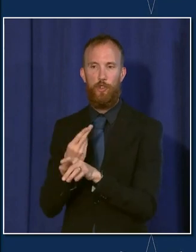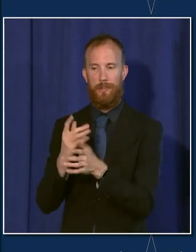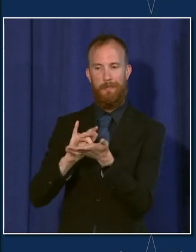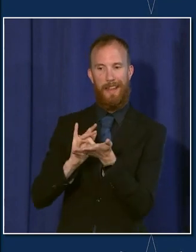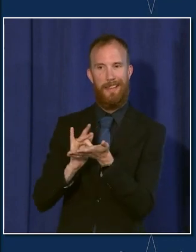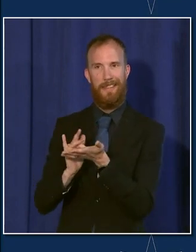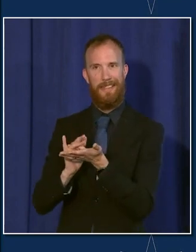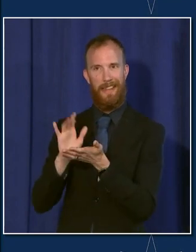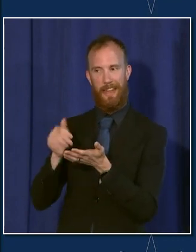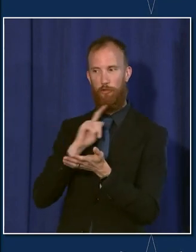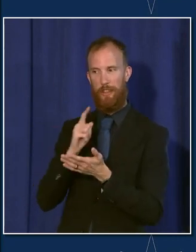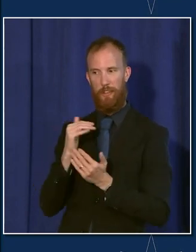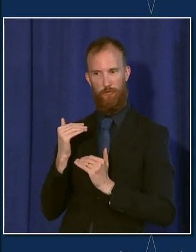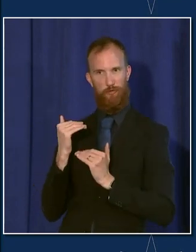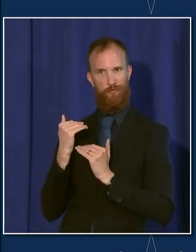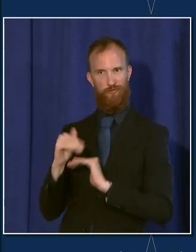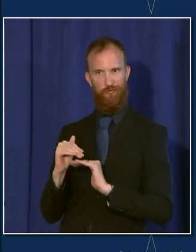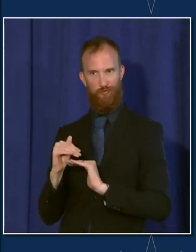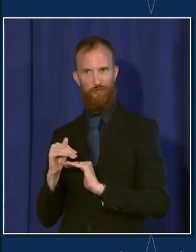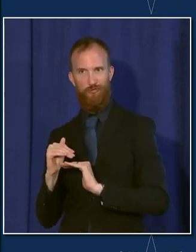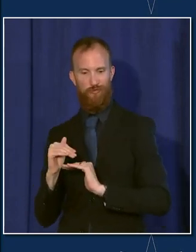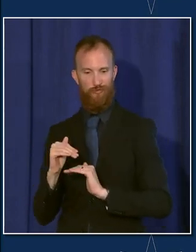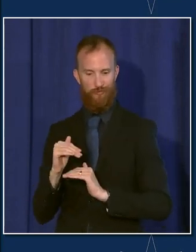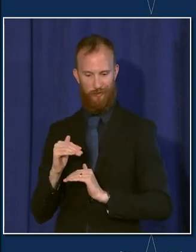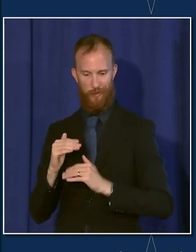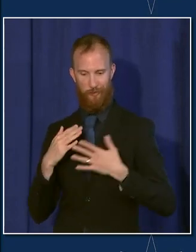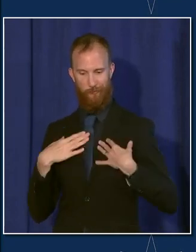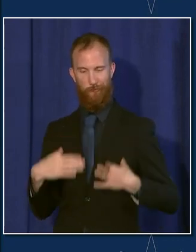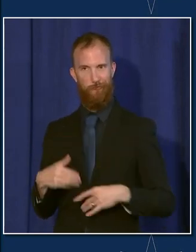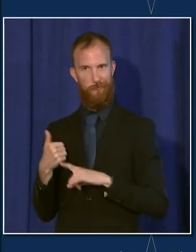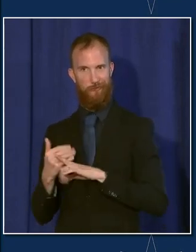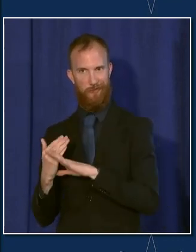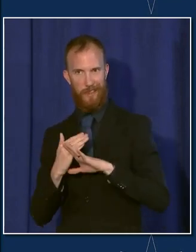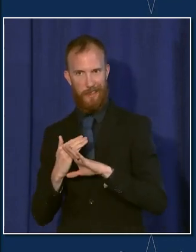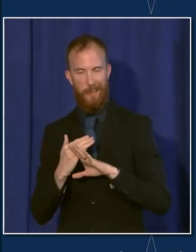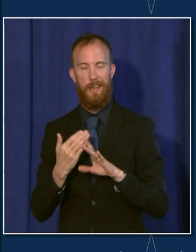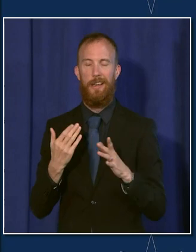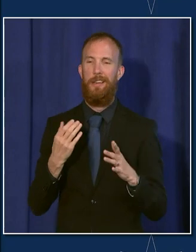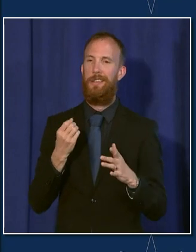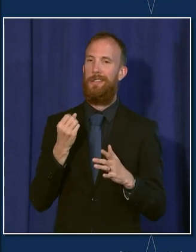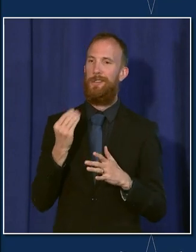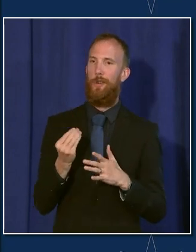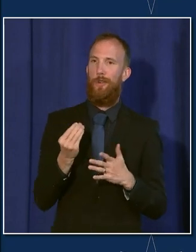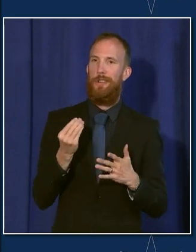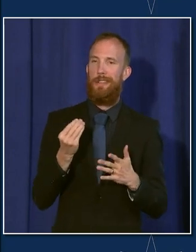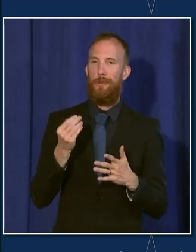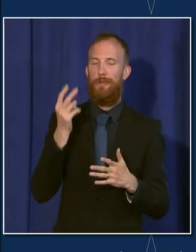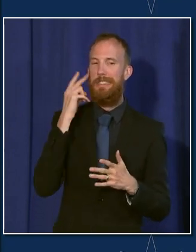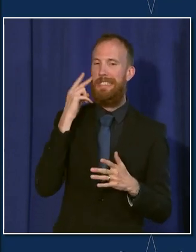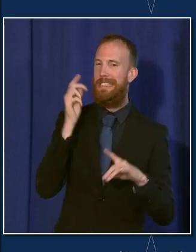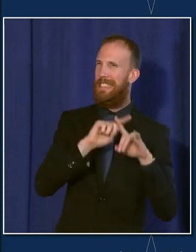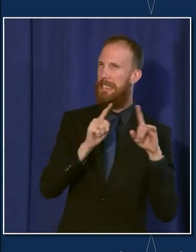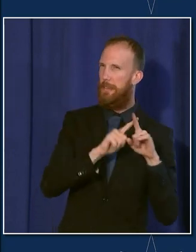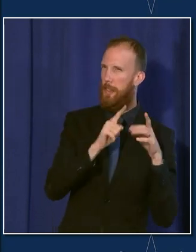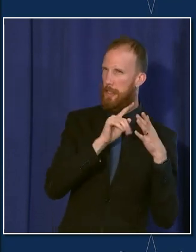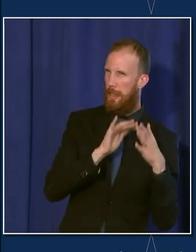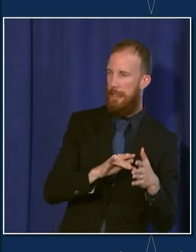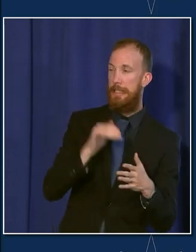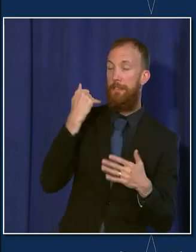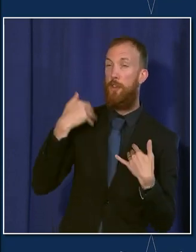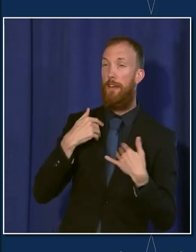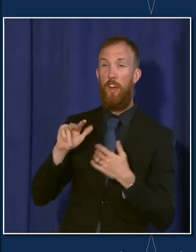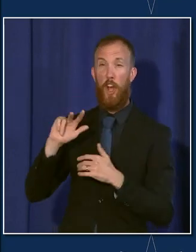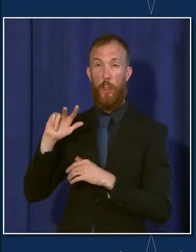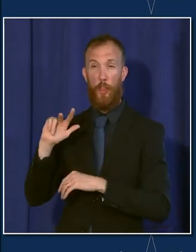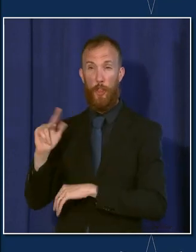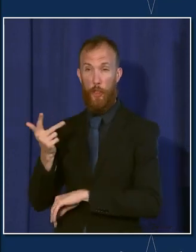don't build up as much protection against COVID. But there were studies done that showed with a third dose, many of these people were able to achieve